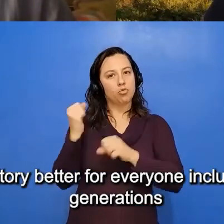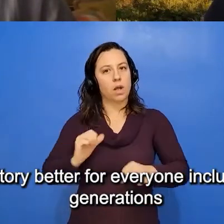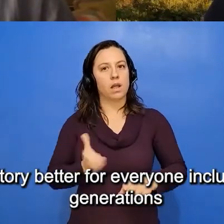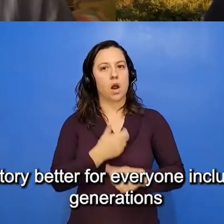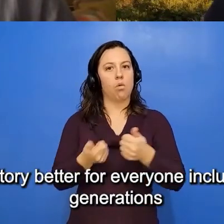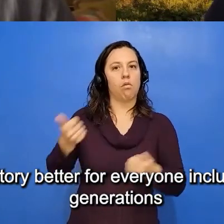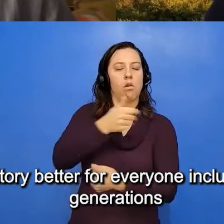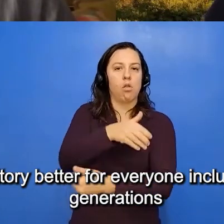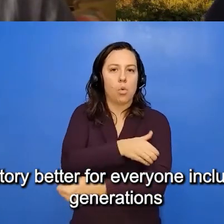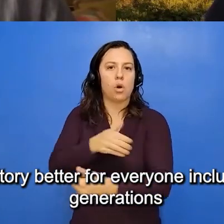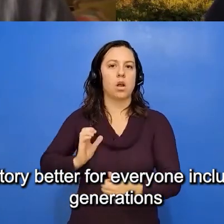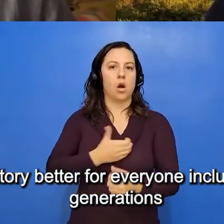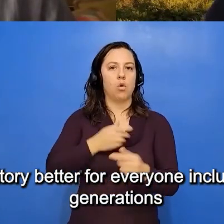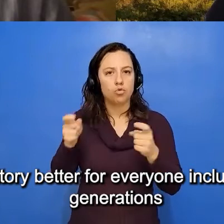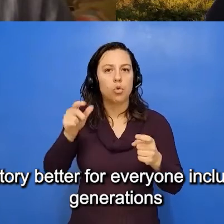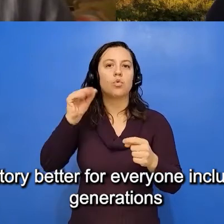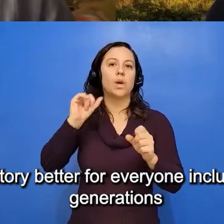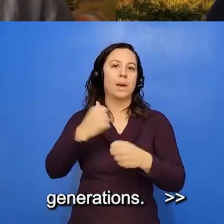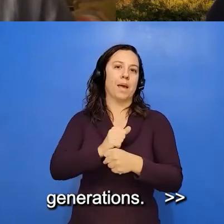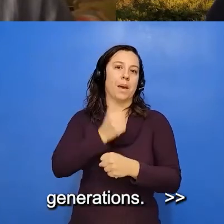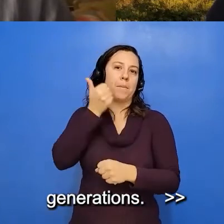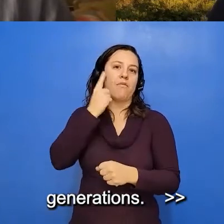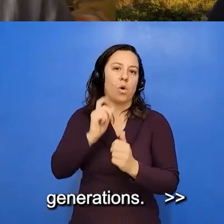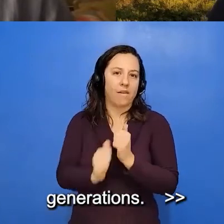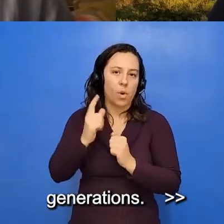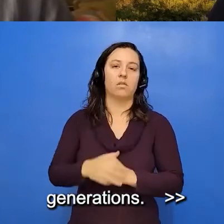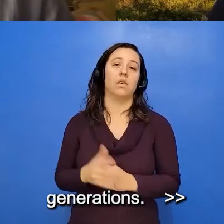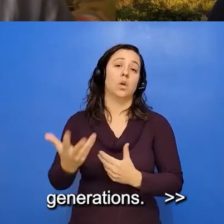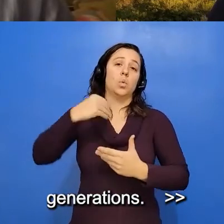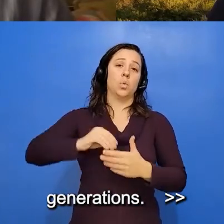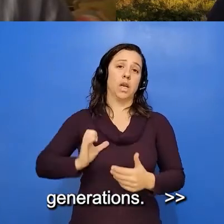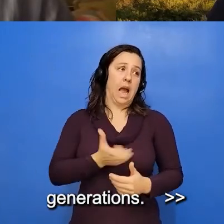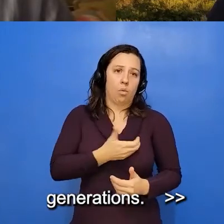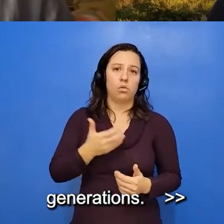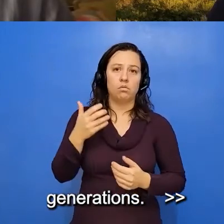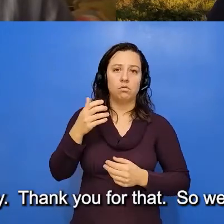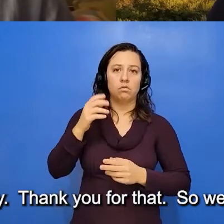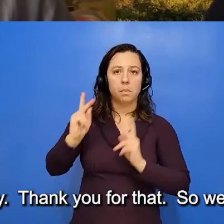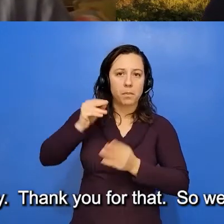ancestral territory better for everyone, including our future generations.